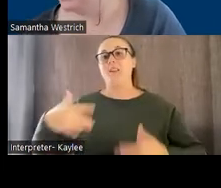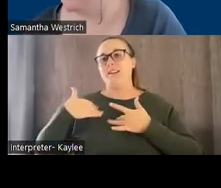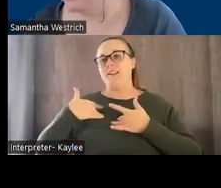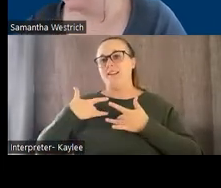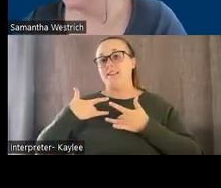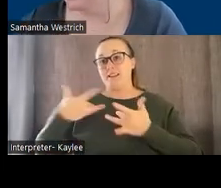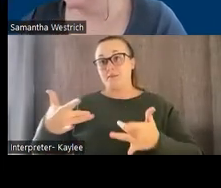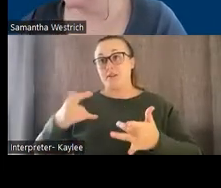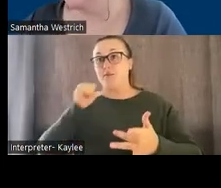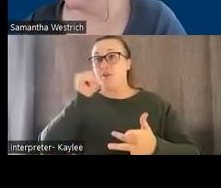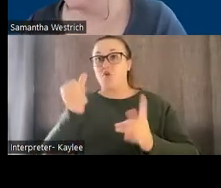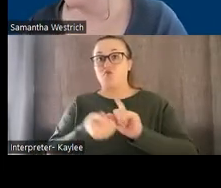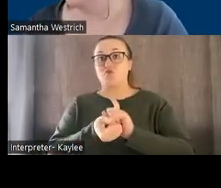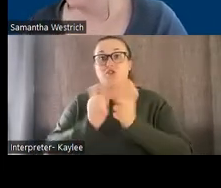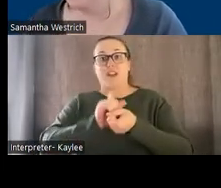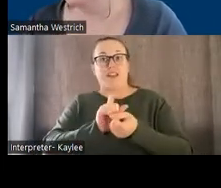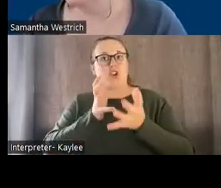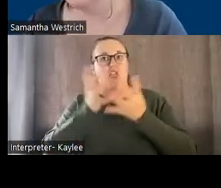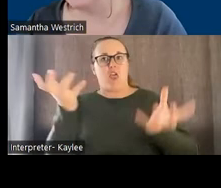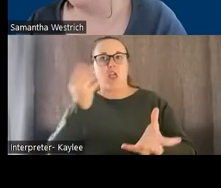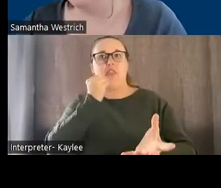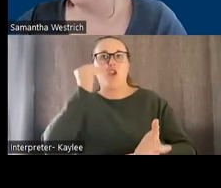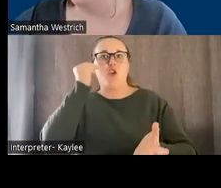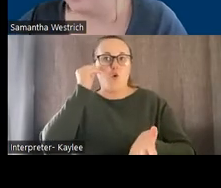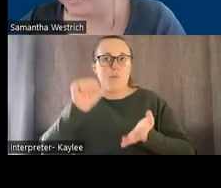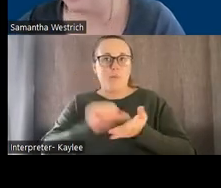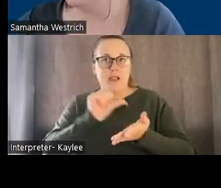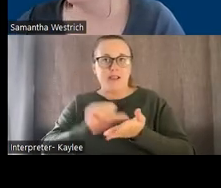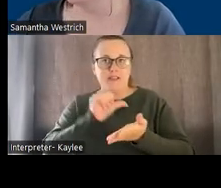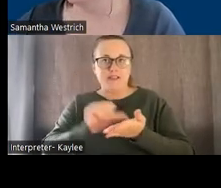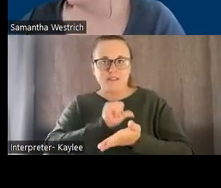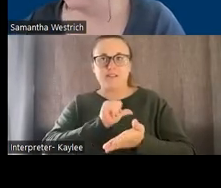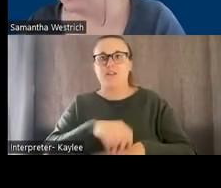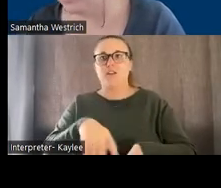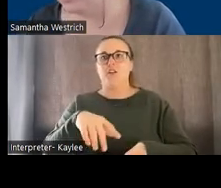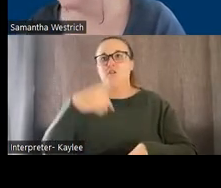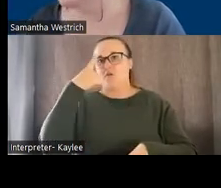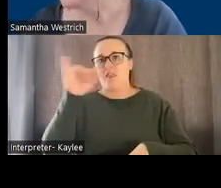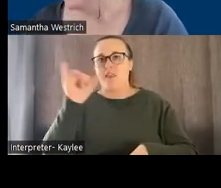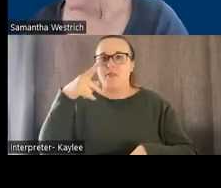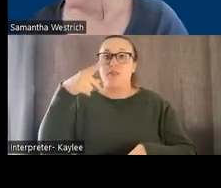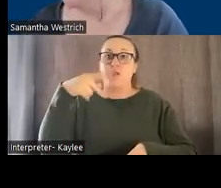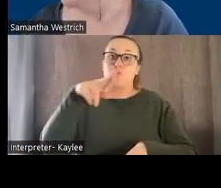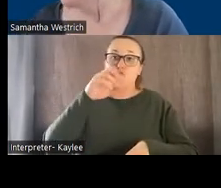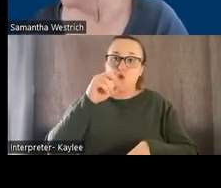change much on this homepage as far as the layout of the pronouns and the core words,